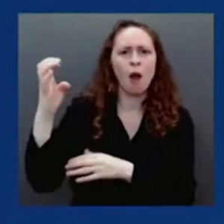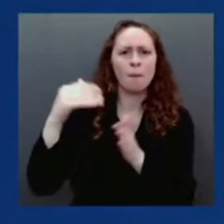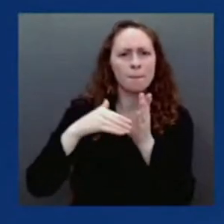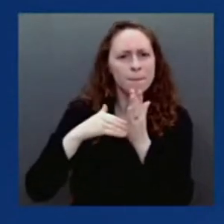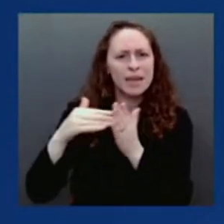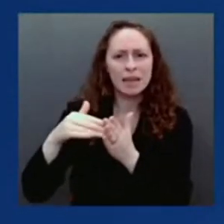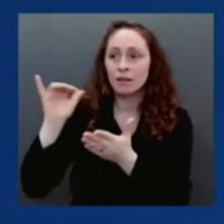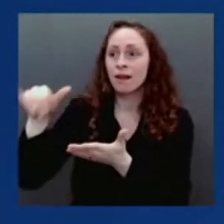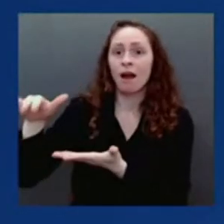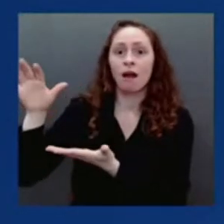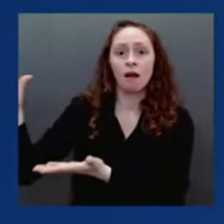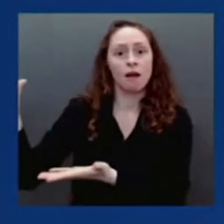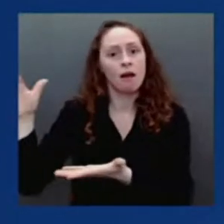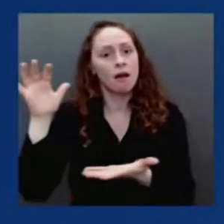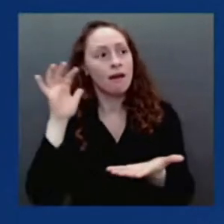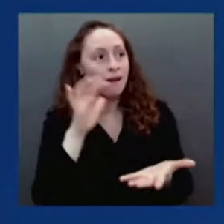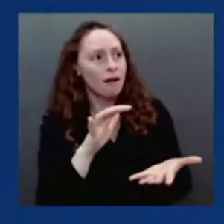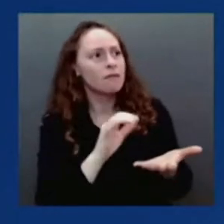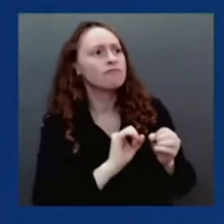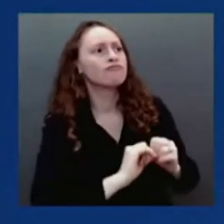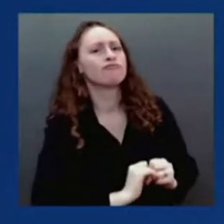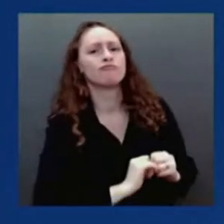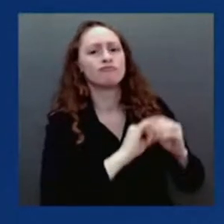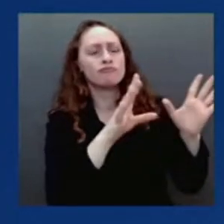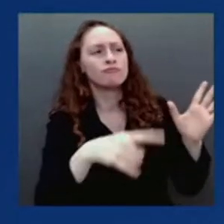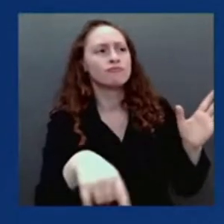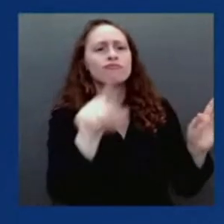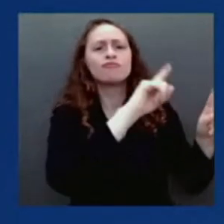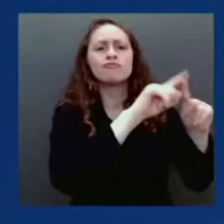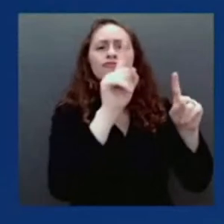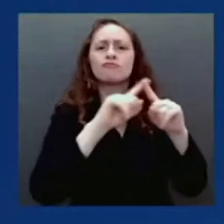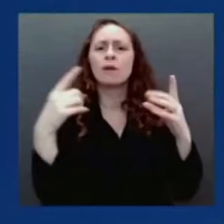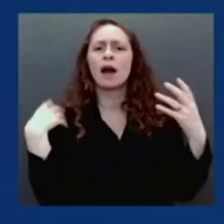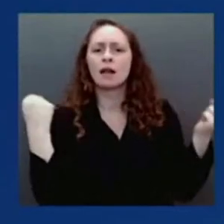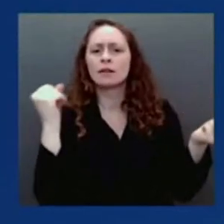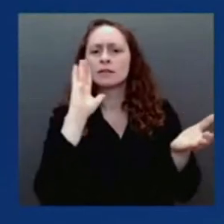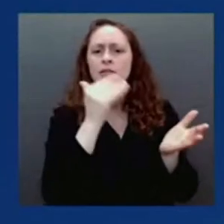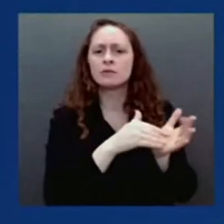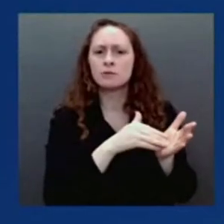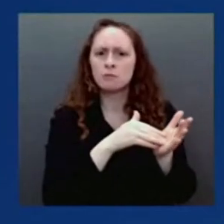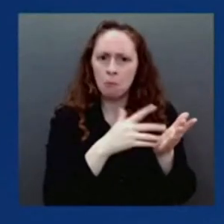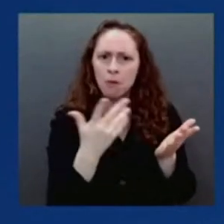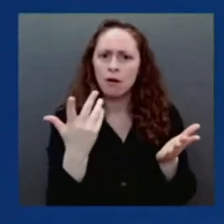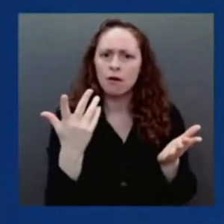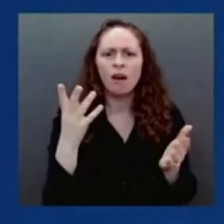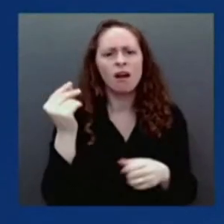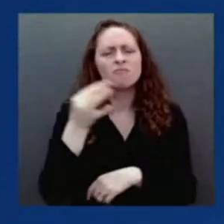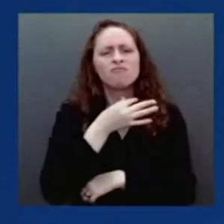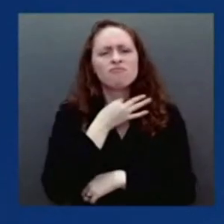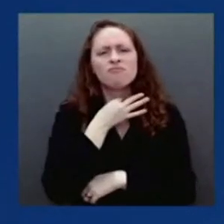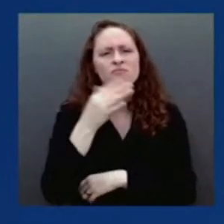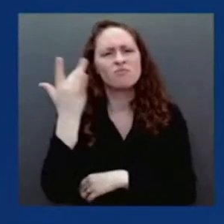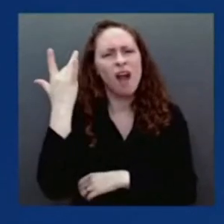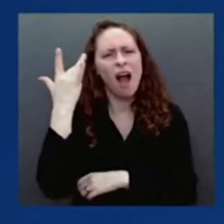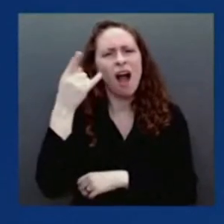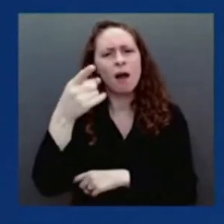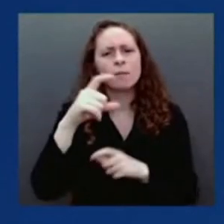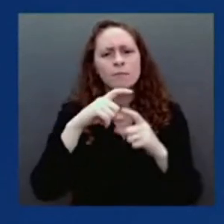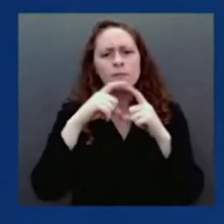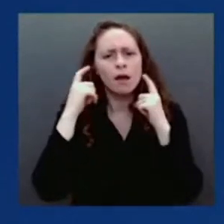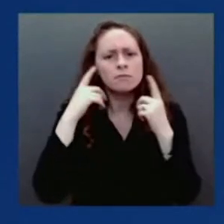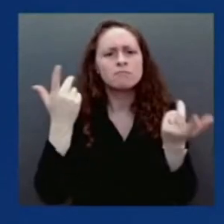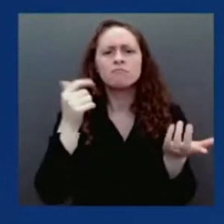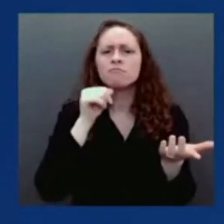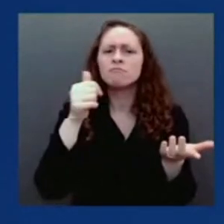And then, why are these masks not being shipped directly in the mail with the rapid test